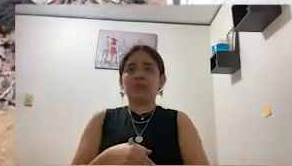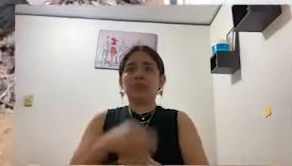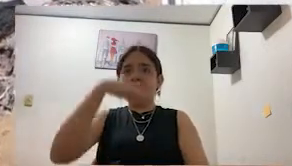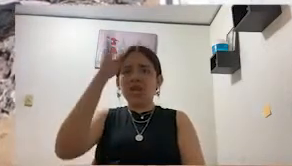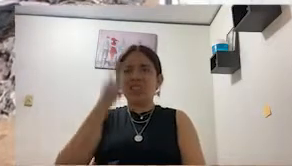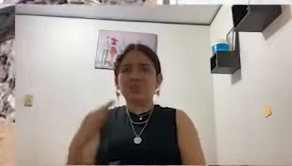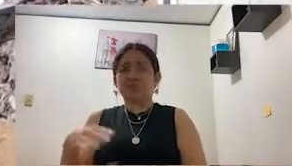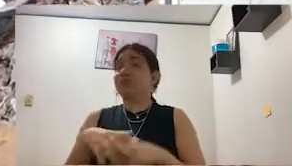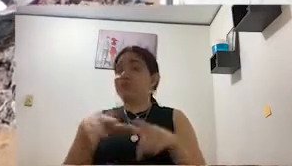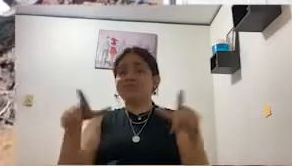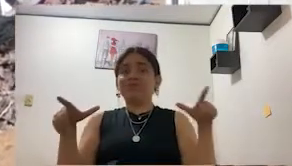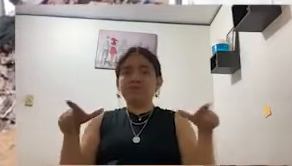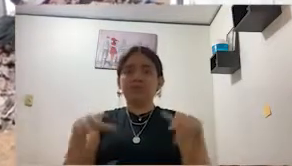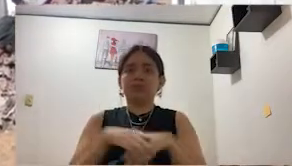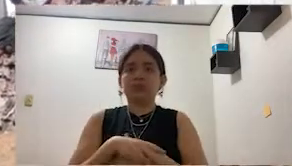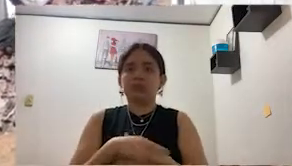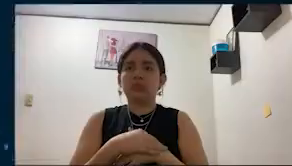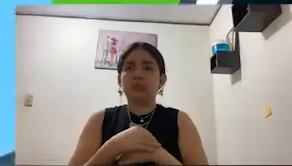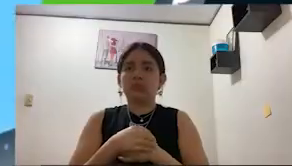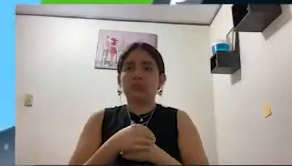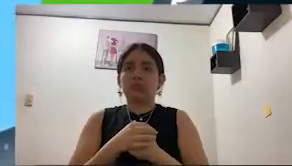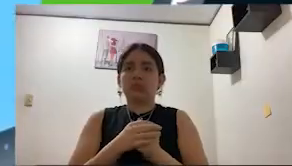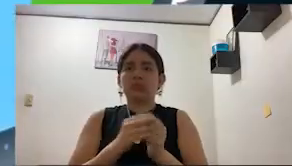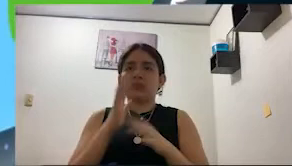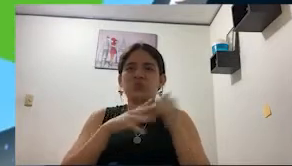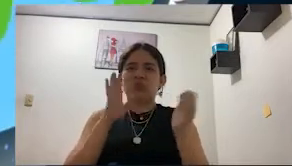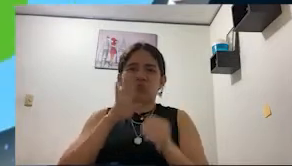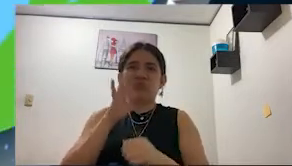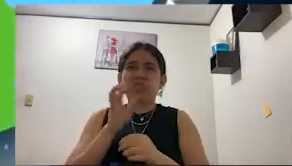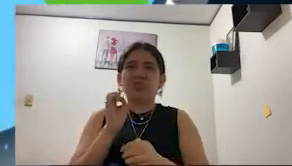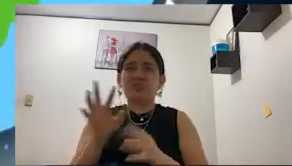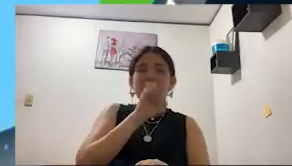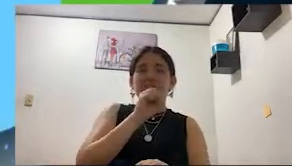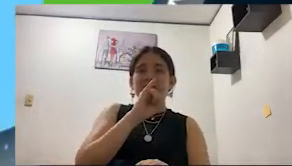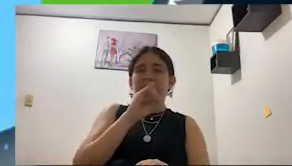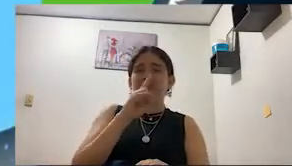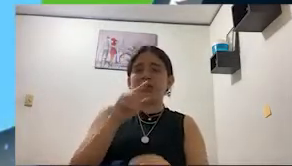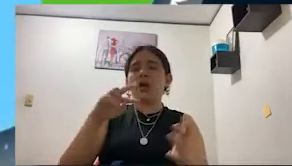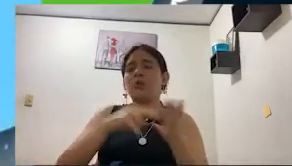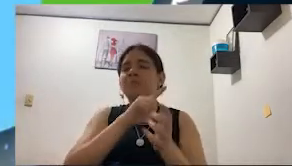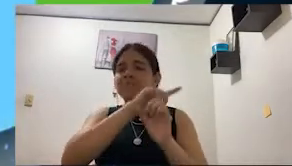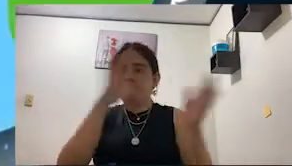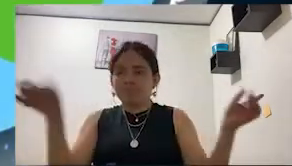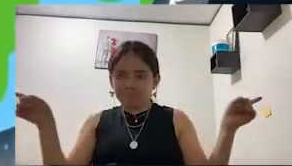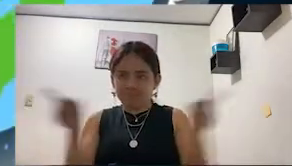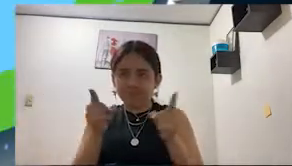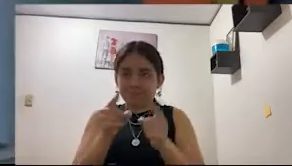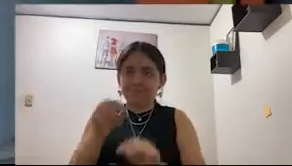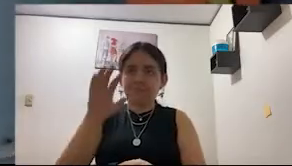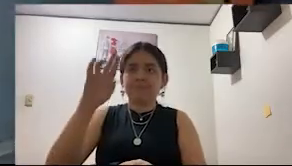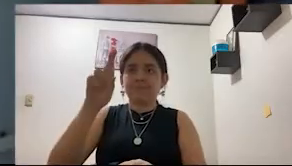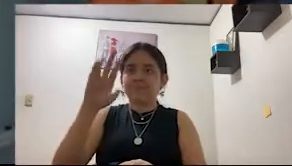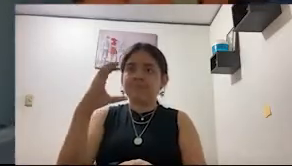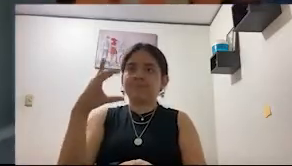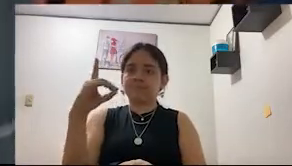wood from landfill. The damping of more than 15,000 cubic meters of concrete was avoided.